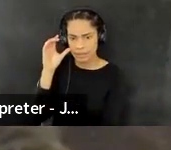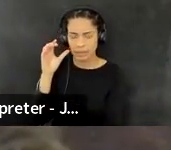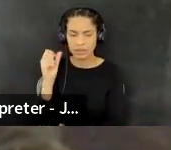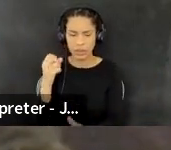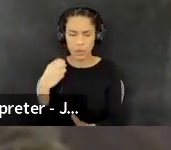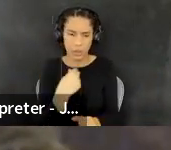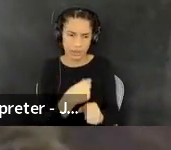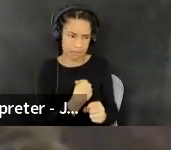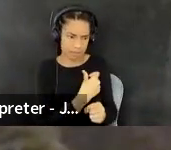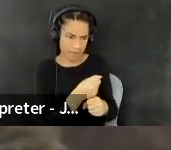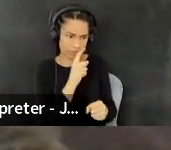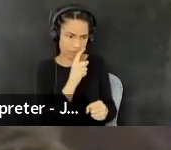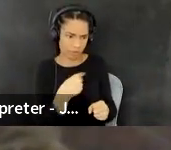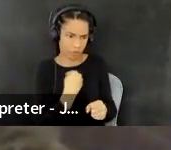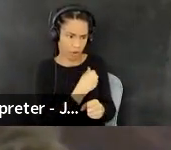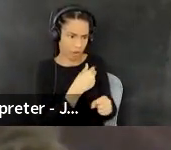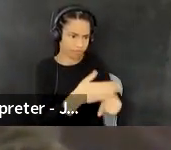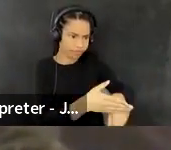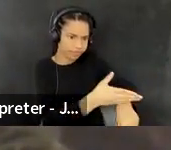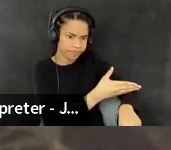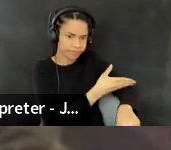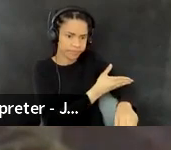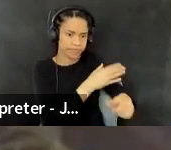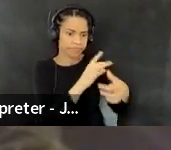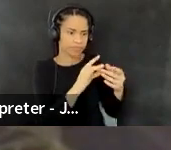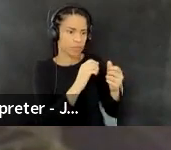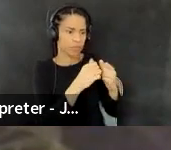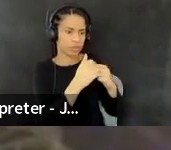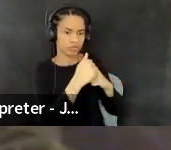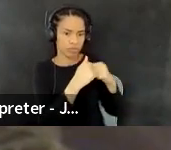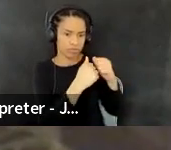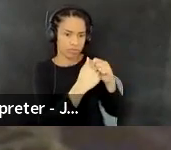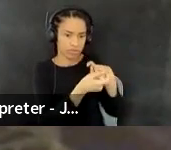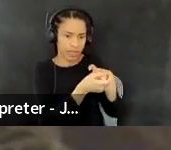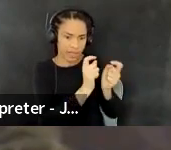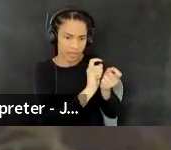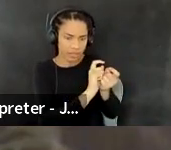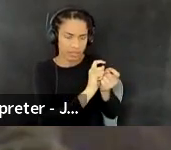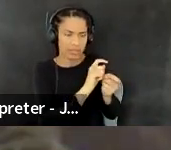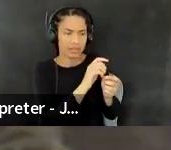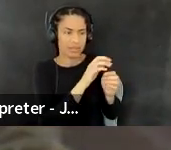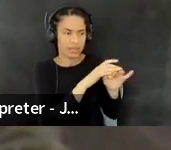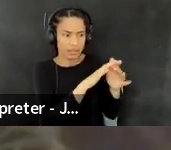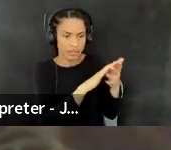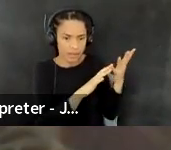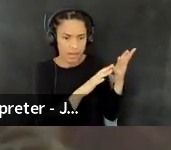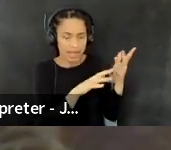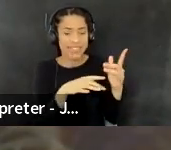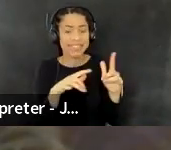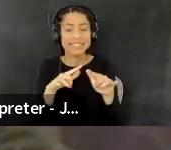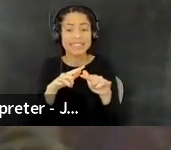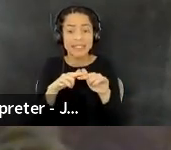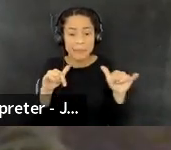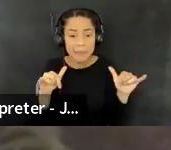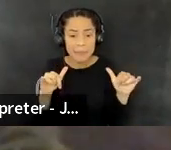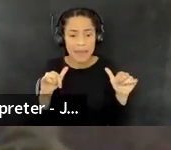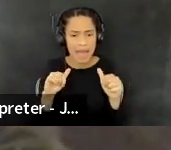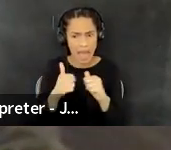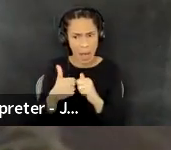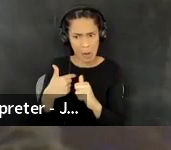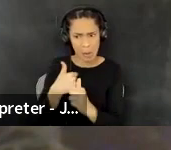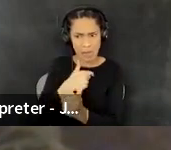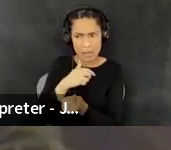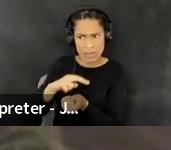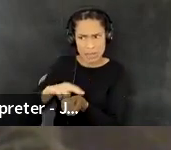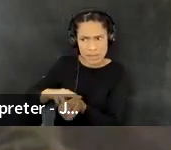moving forward in terms of structural change and making deep shifts. Um, and also at the same time, how do you gauge that